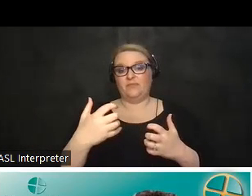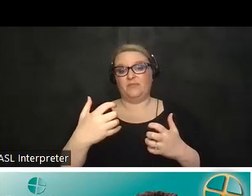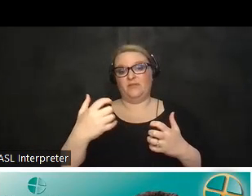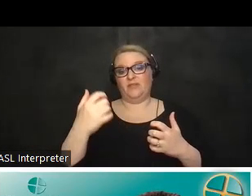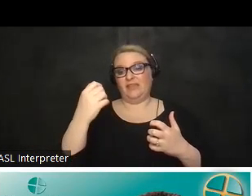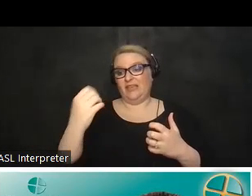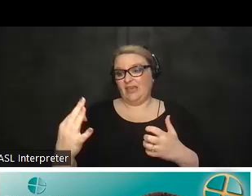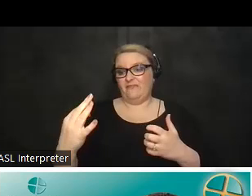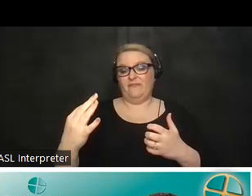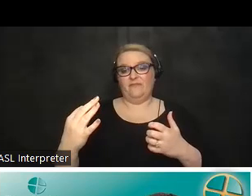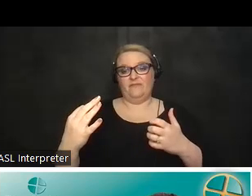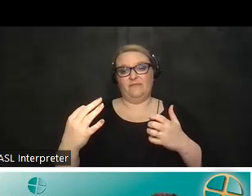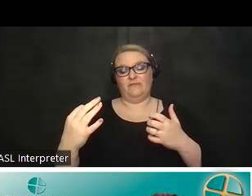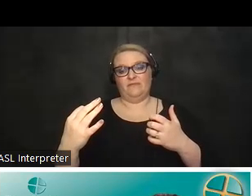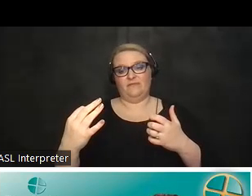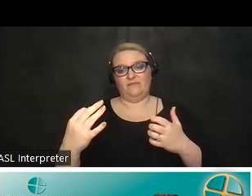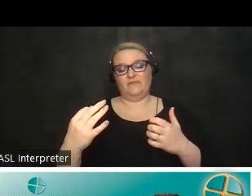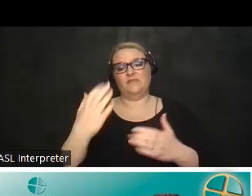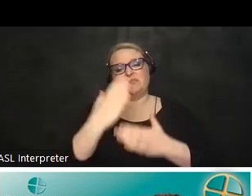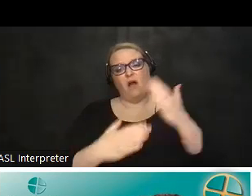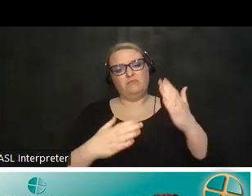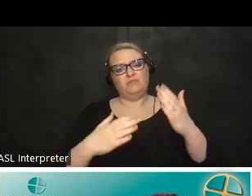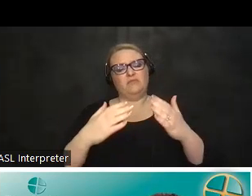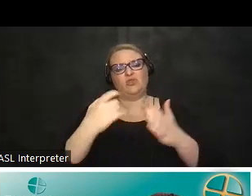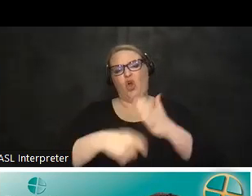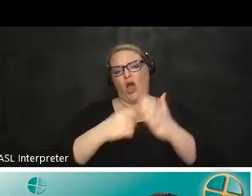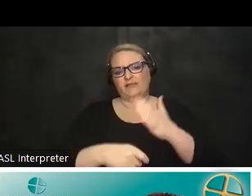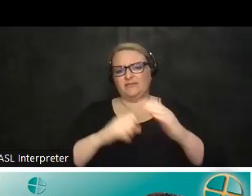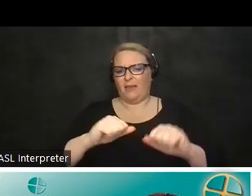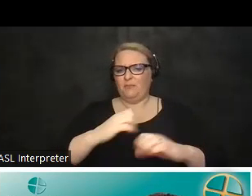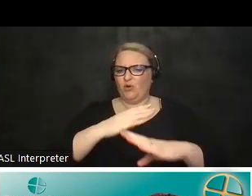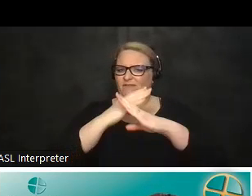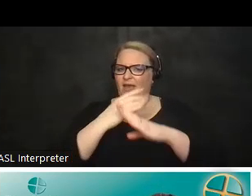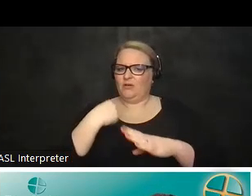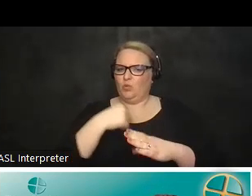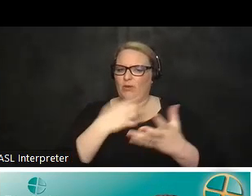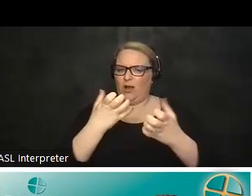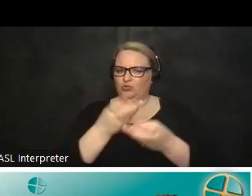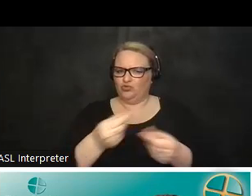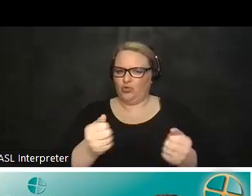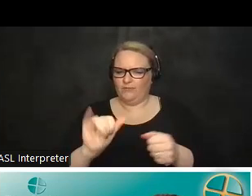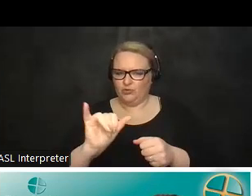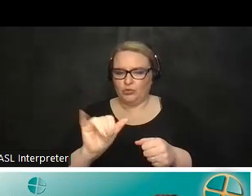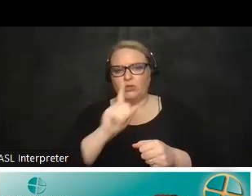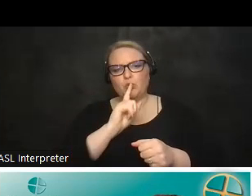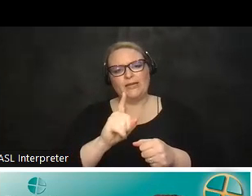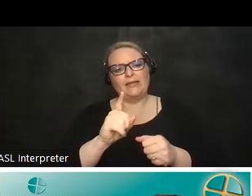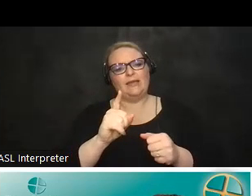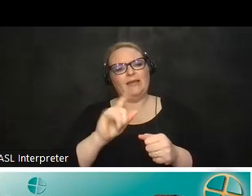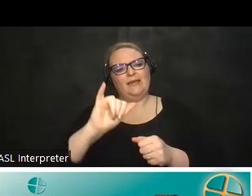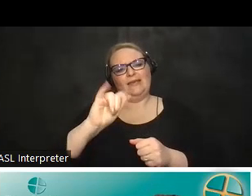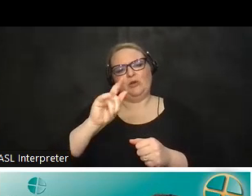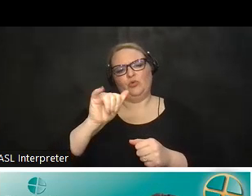very low cost to to the end recipient again iteration is incredibly important for us so